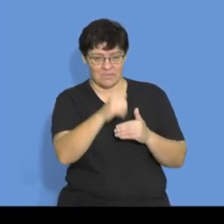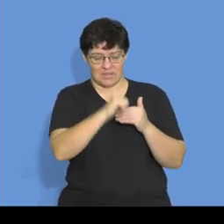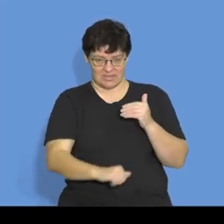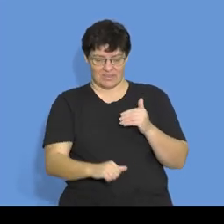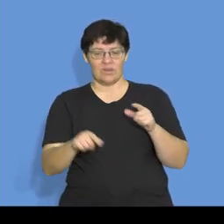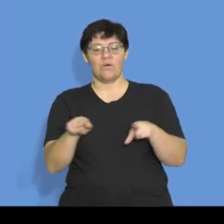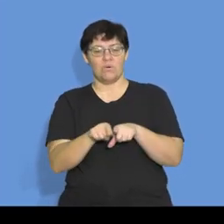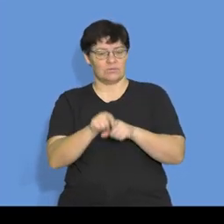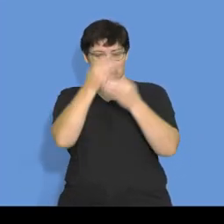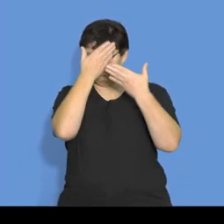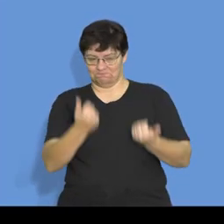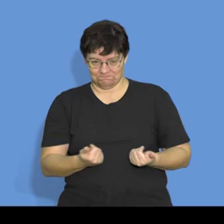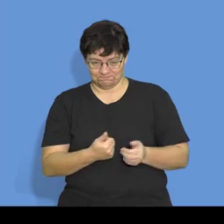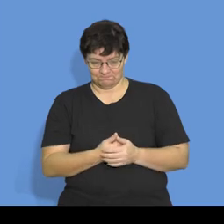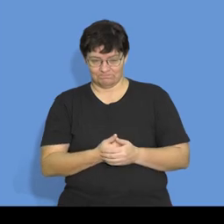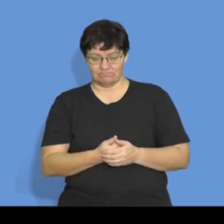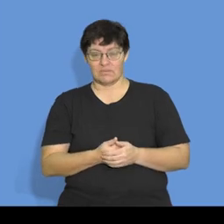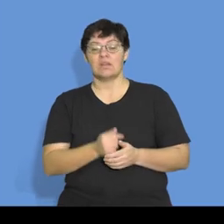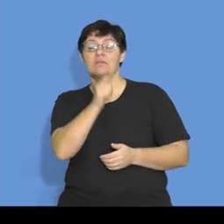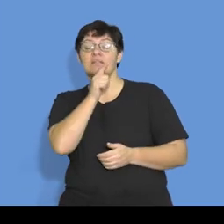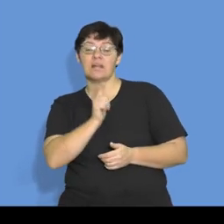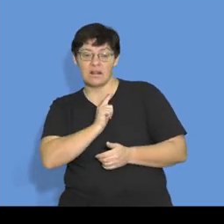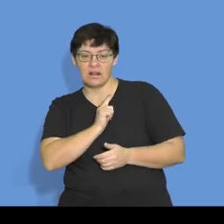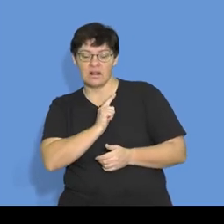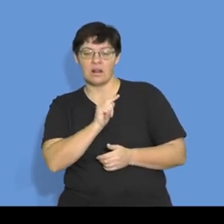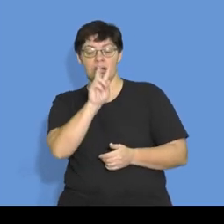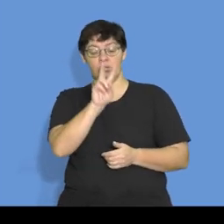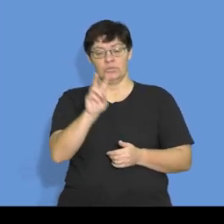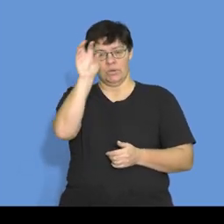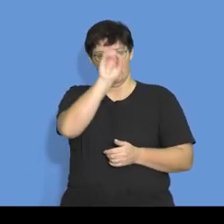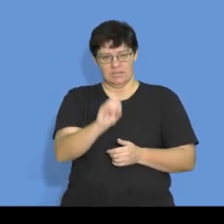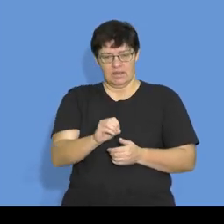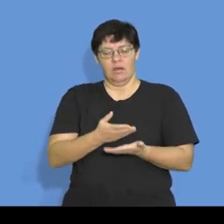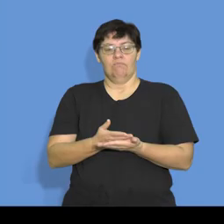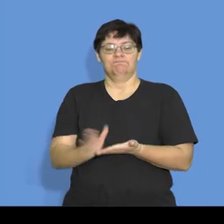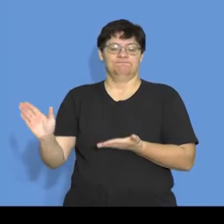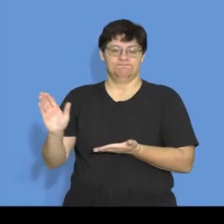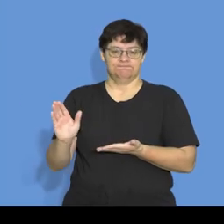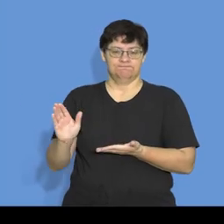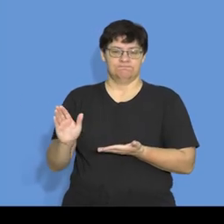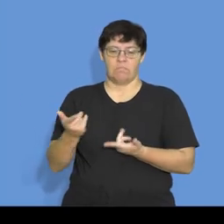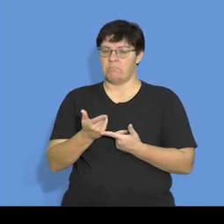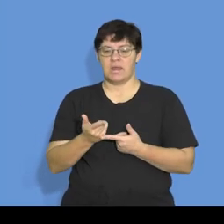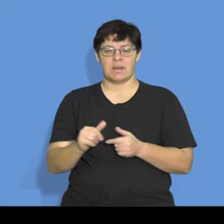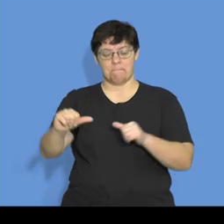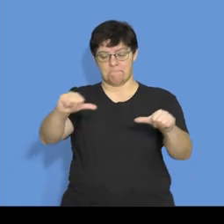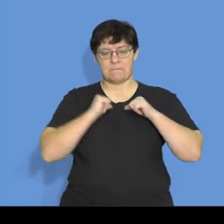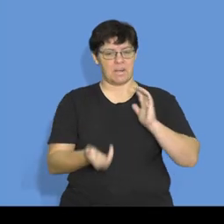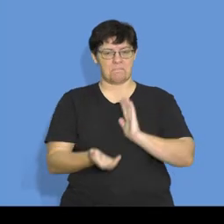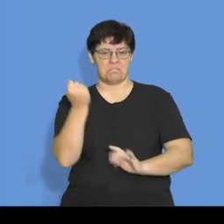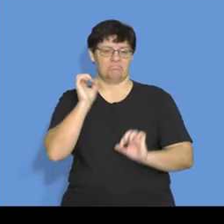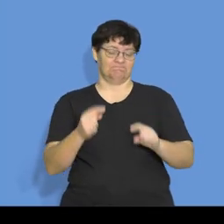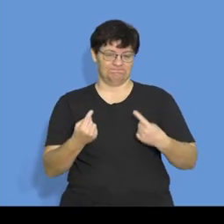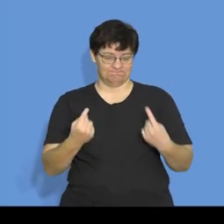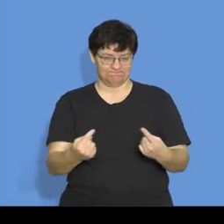also an unknown. And then you are told that 2% is written off as irrecoverable. Okay. So this